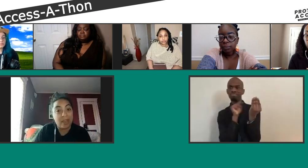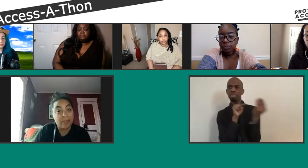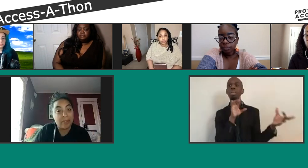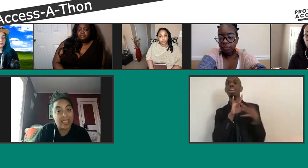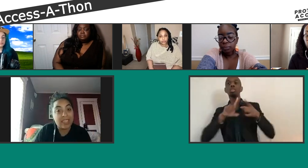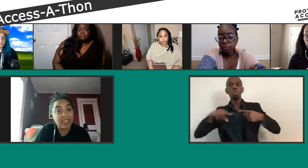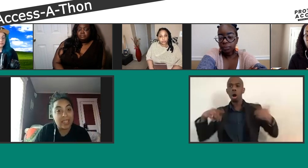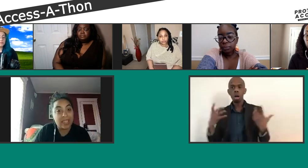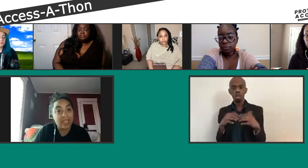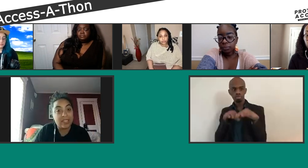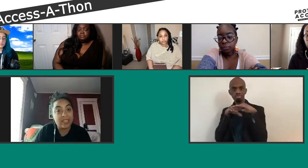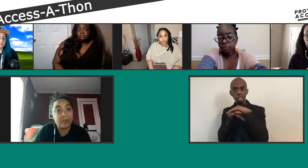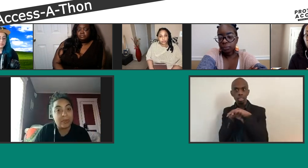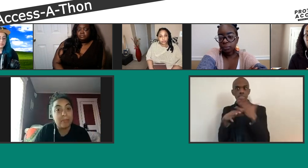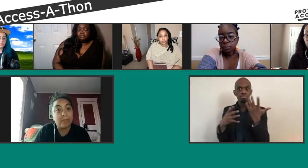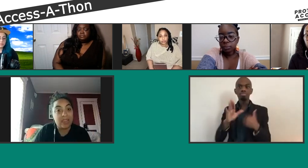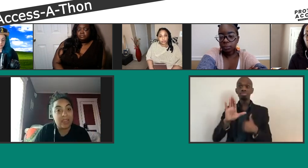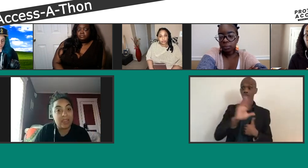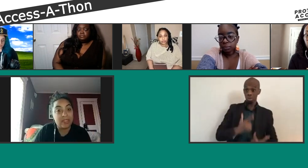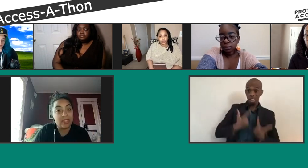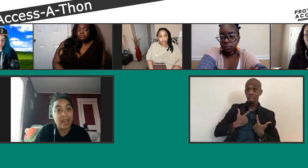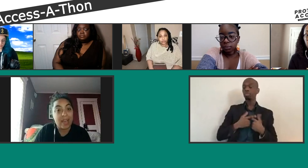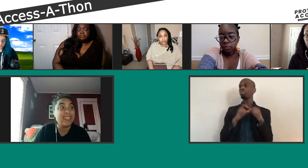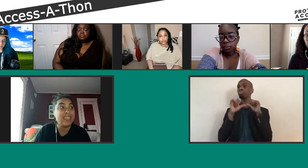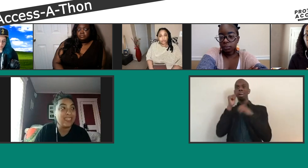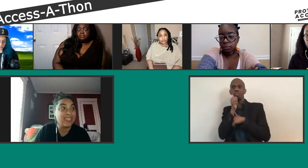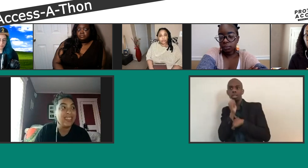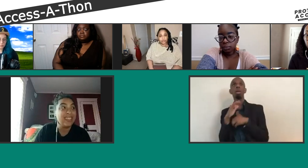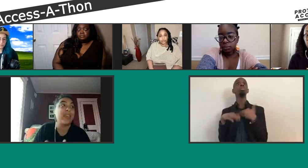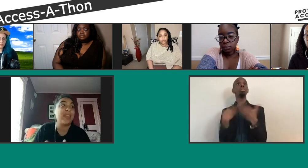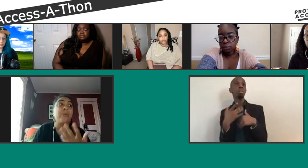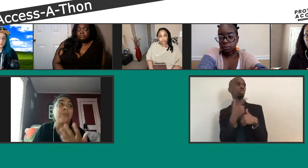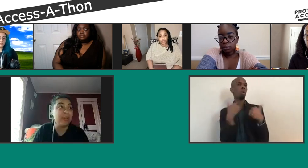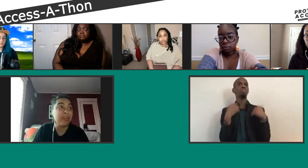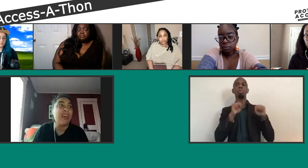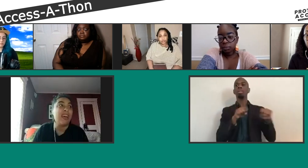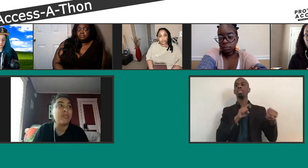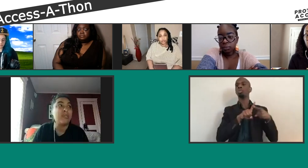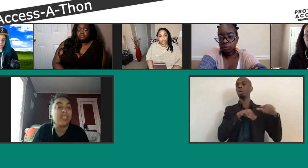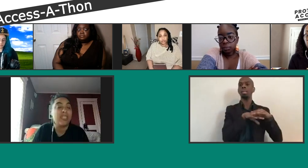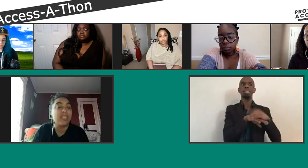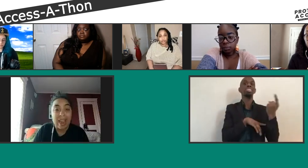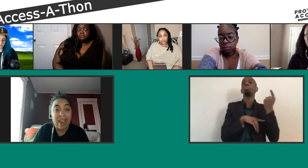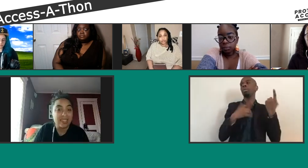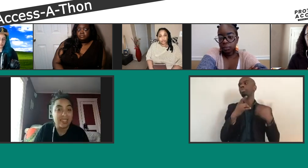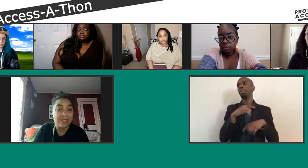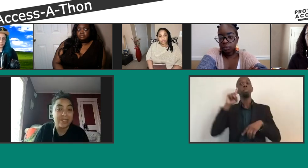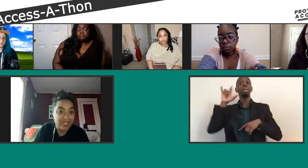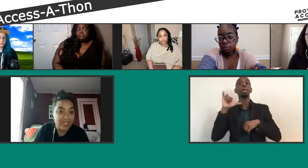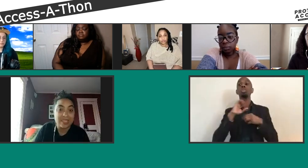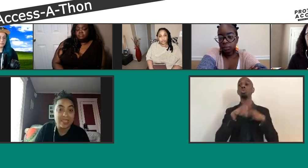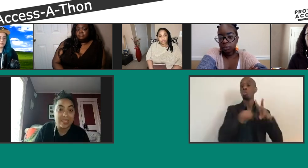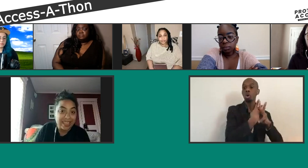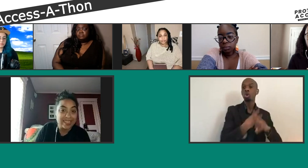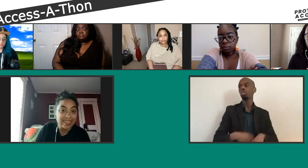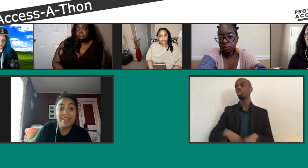about your day is related to the ability to access something, the world, social interaction, services,